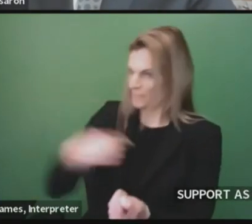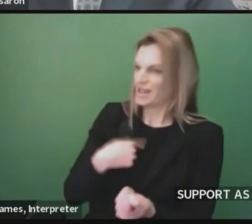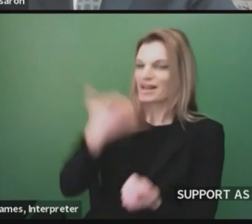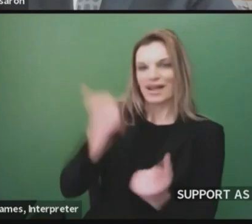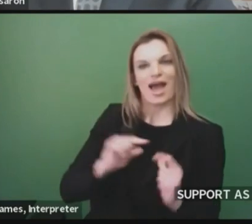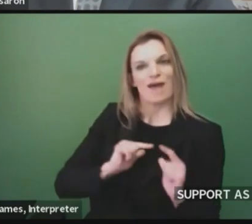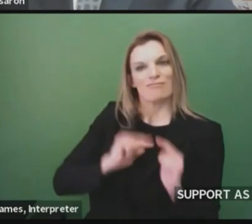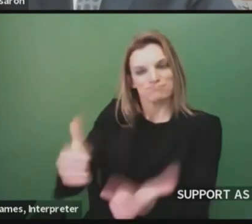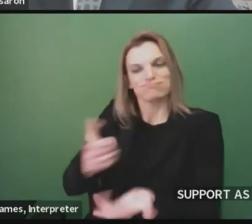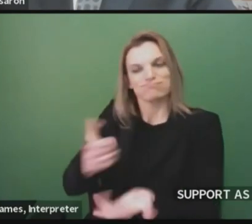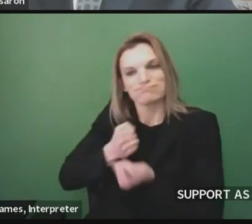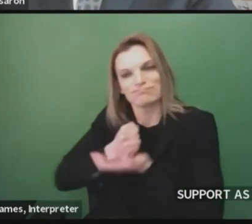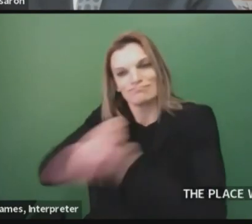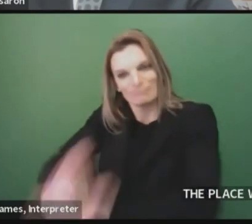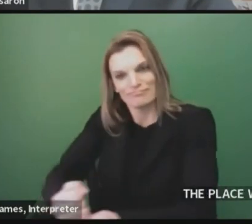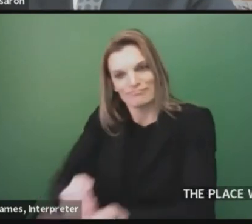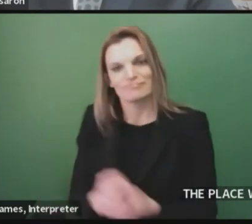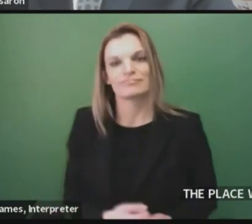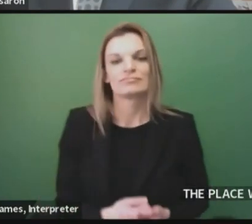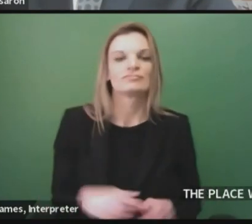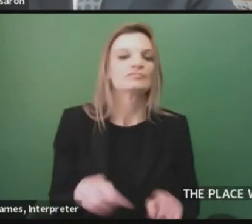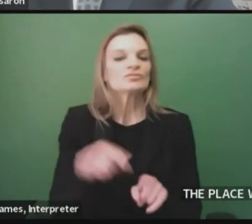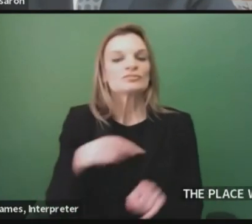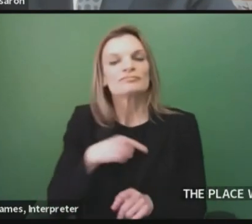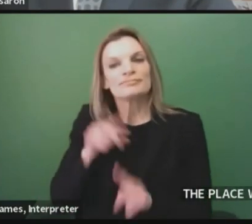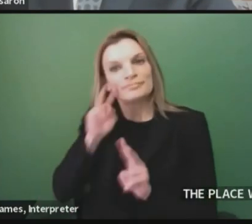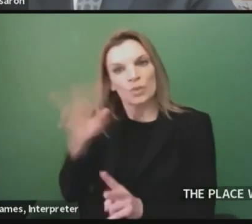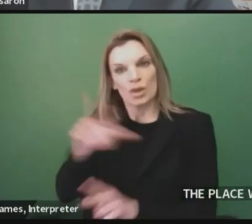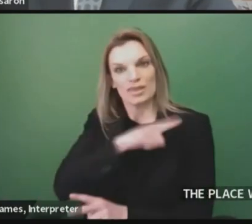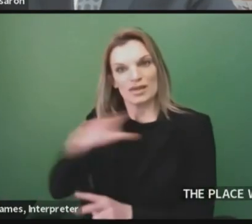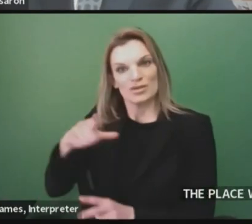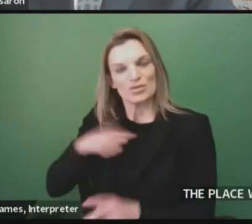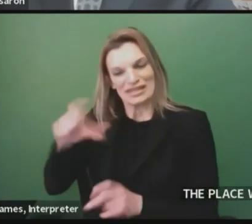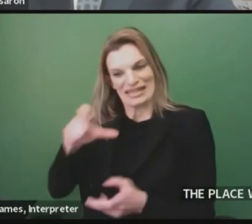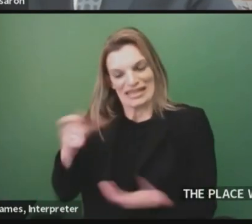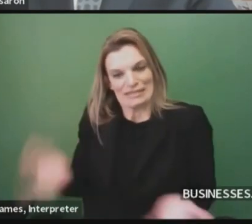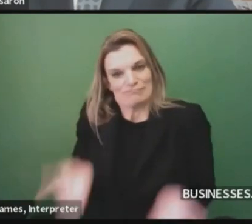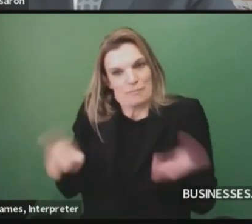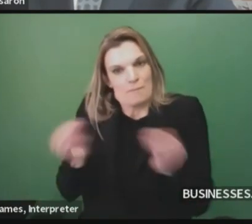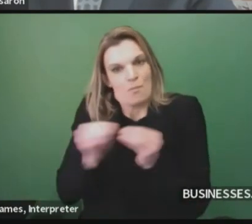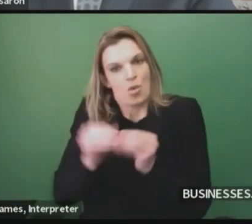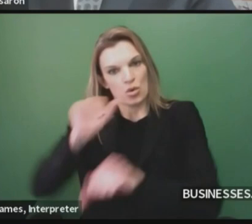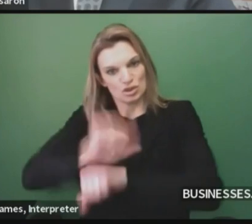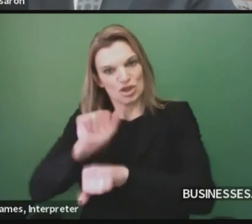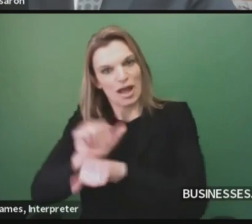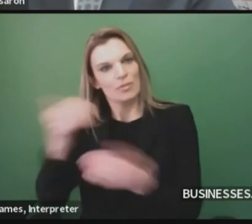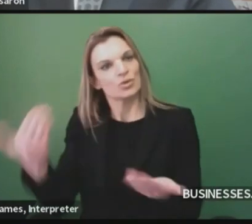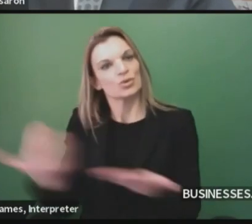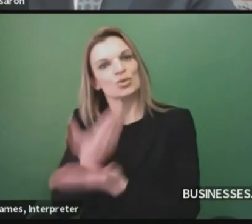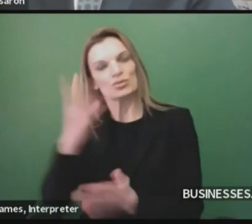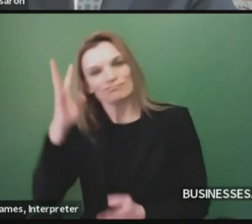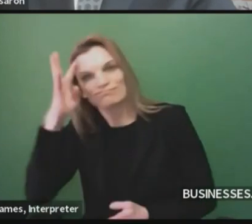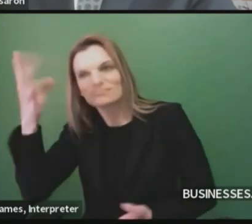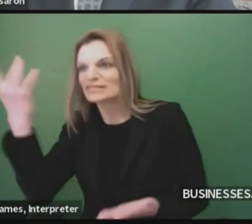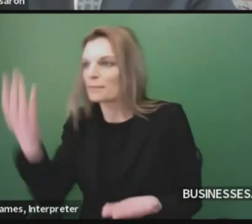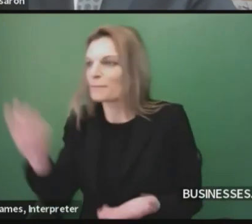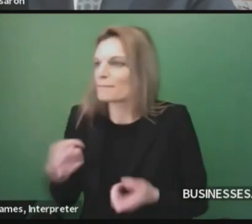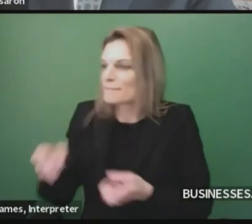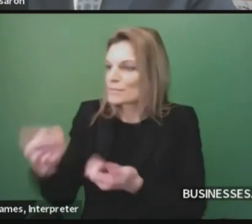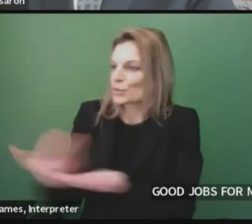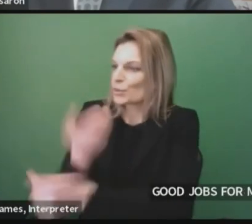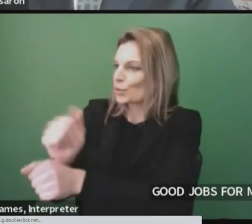to pass Good Jobs for Michigan, legislation that will boost our economy and create good-paying jobs.